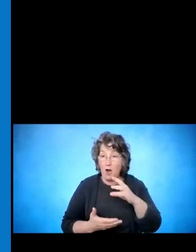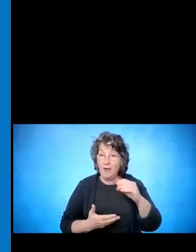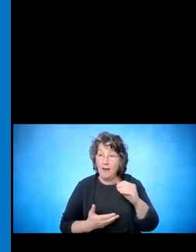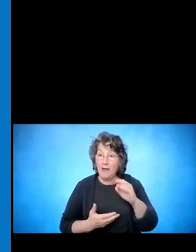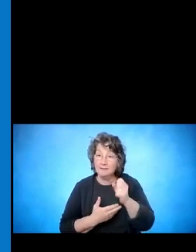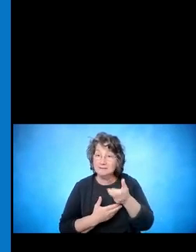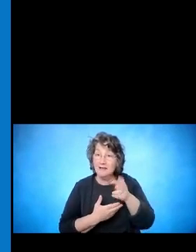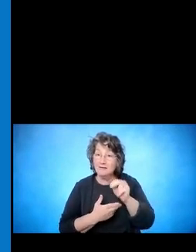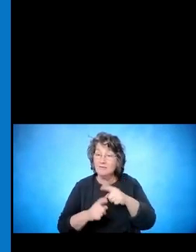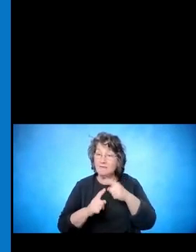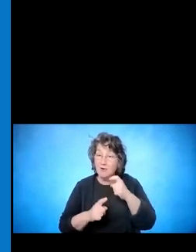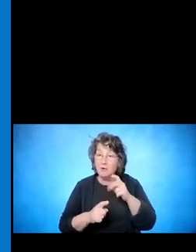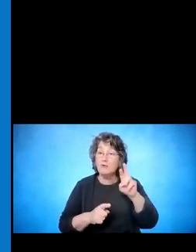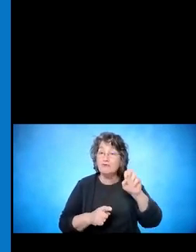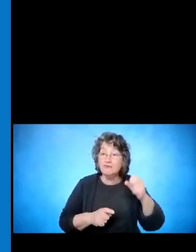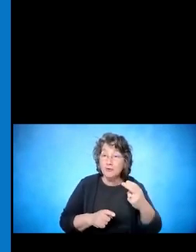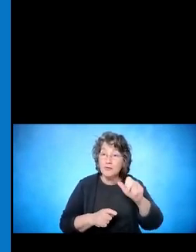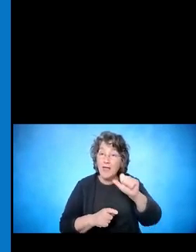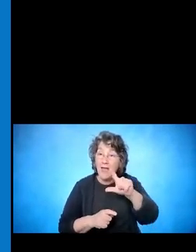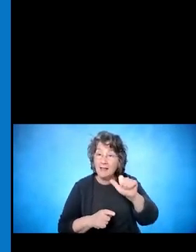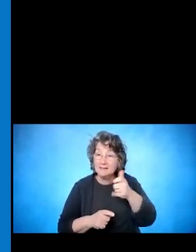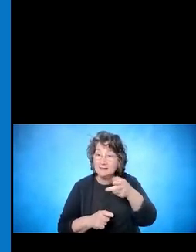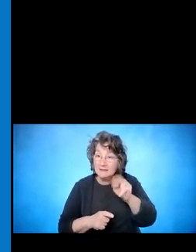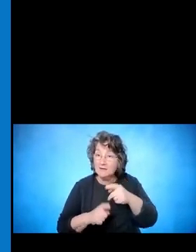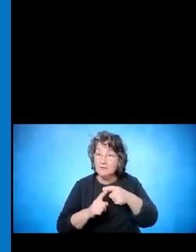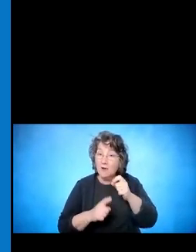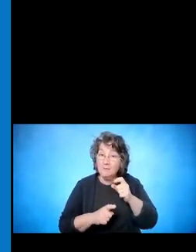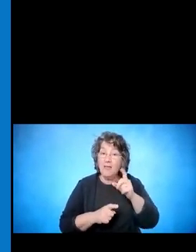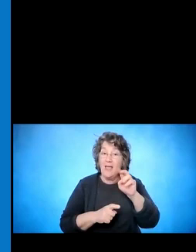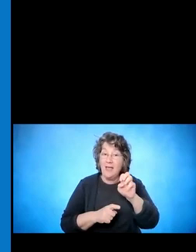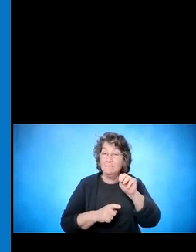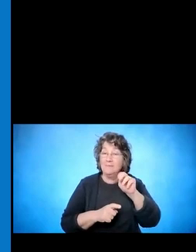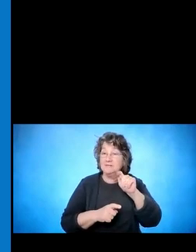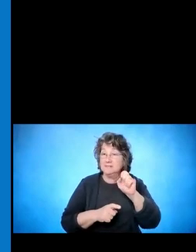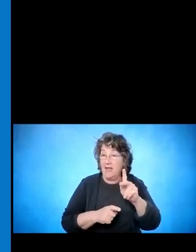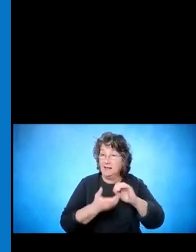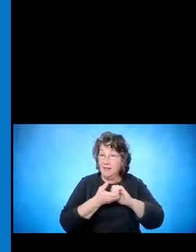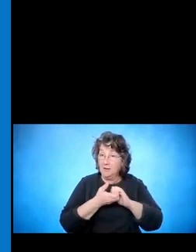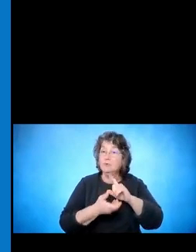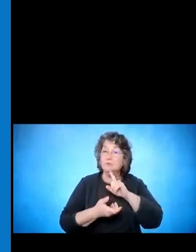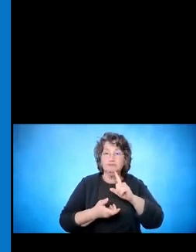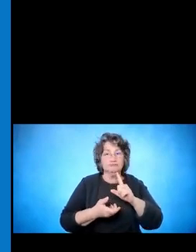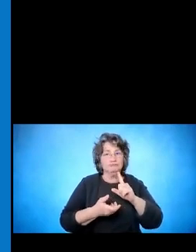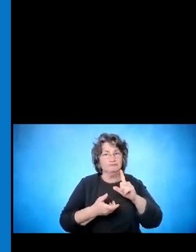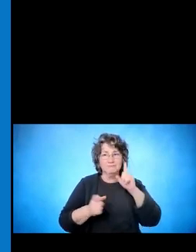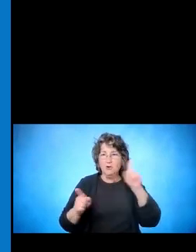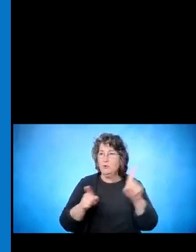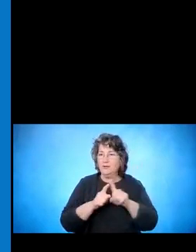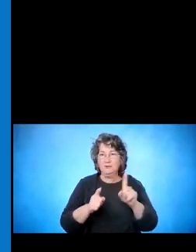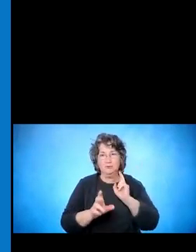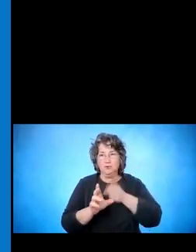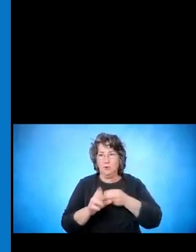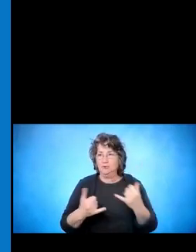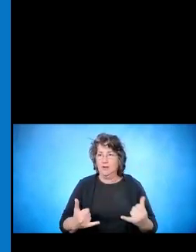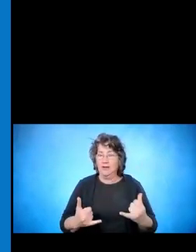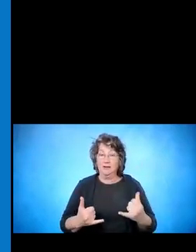who have kindly agreed to present with us today. This is brought to you by the Youth Employment Solution